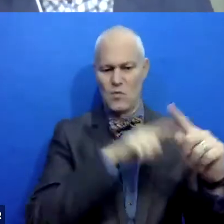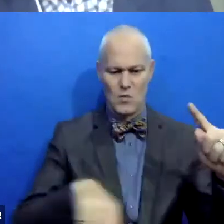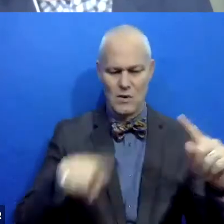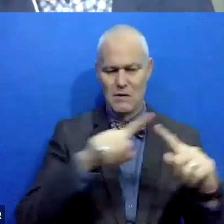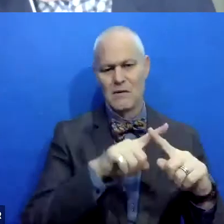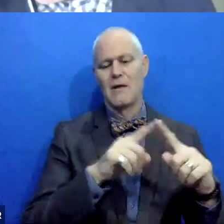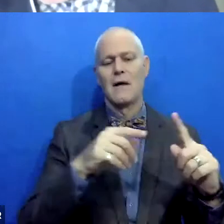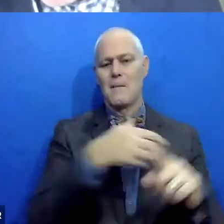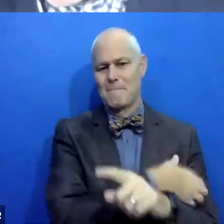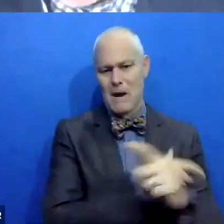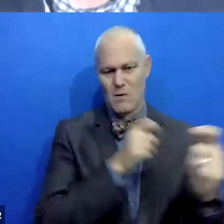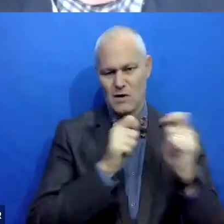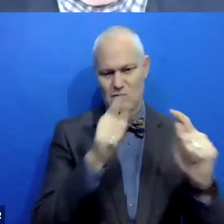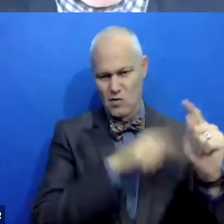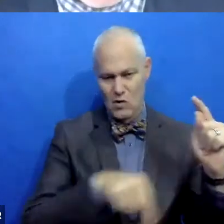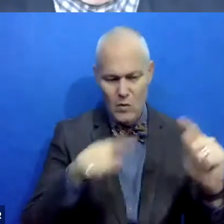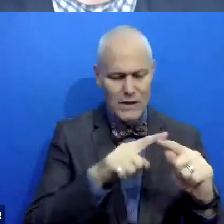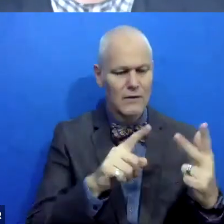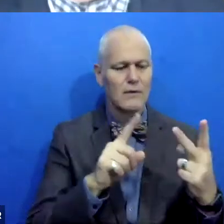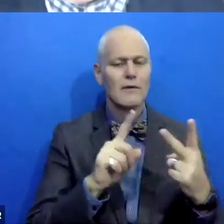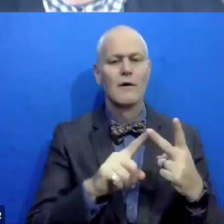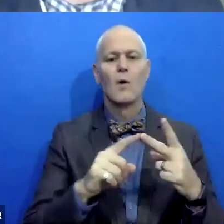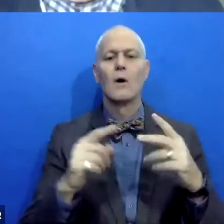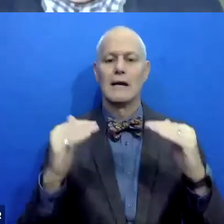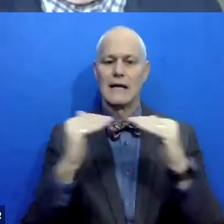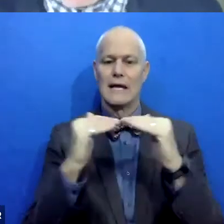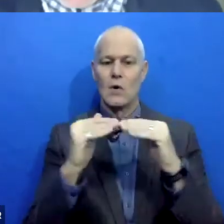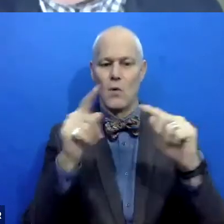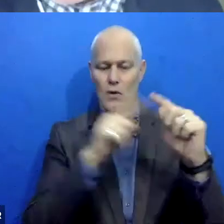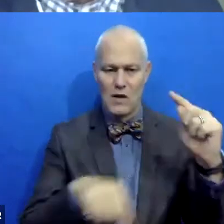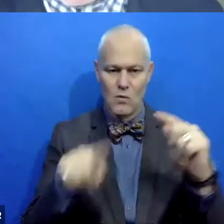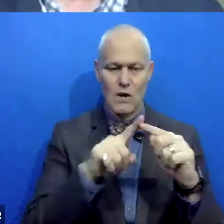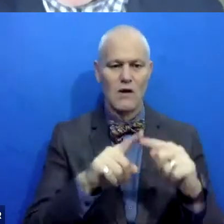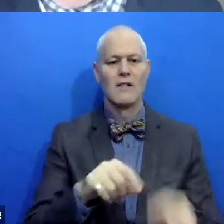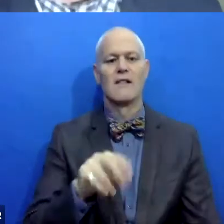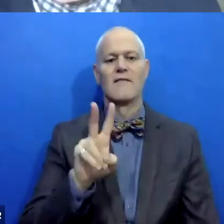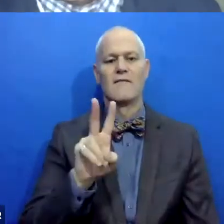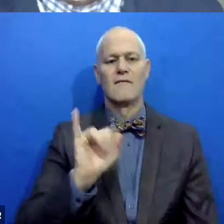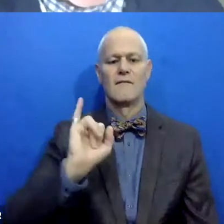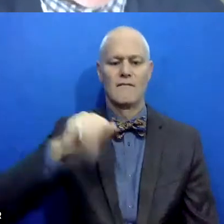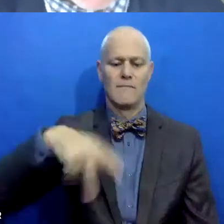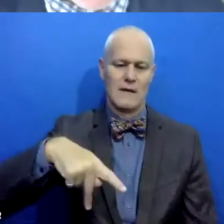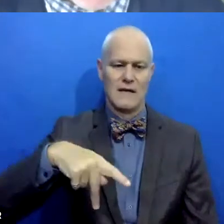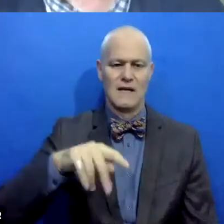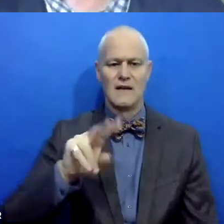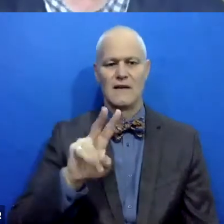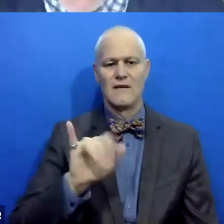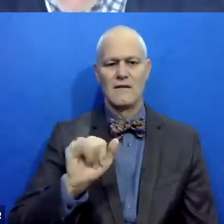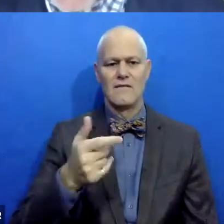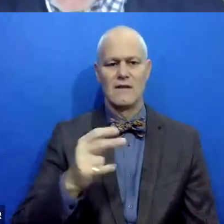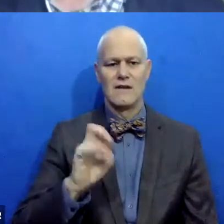Um, we use some vignettes that are part of the DIP coordinating and a process, coordinating a process of change curriculum.